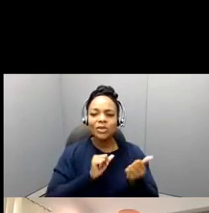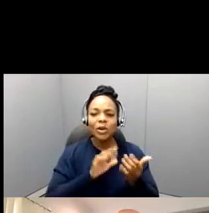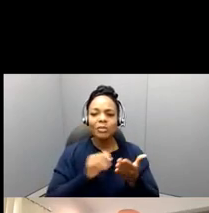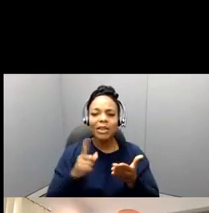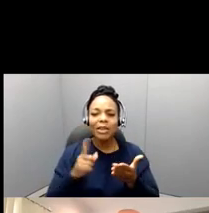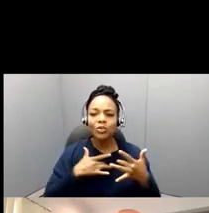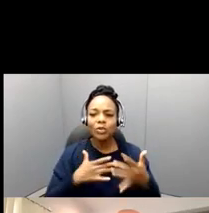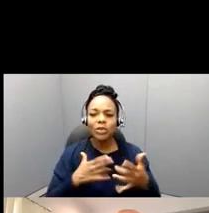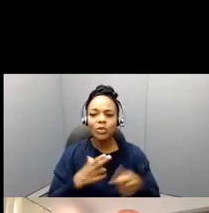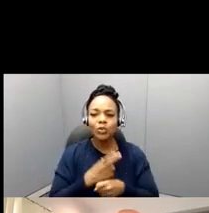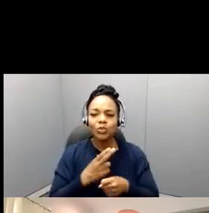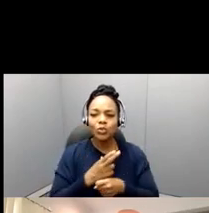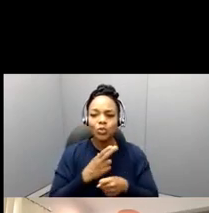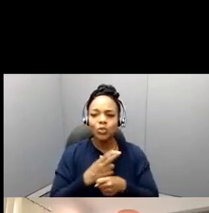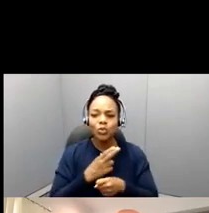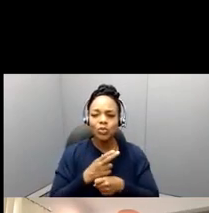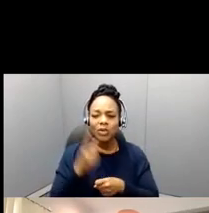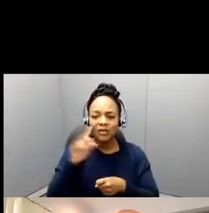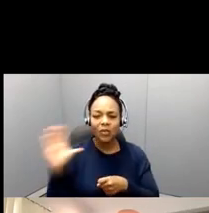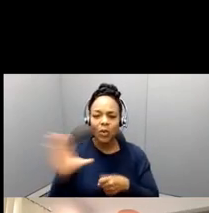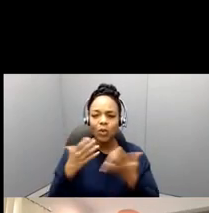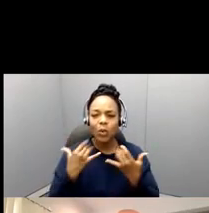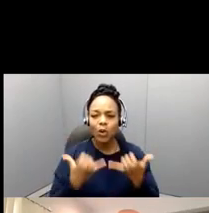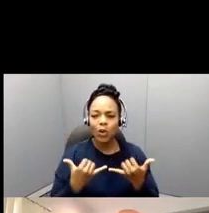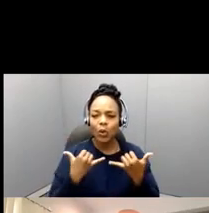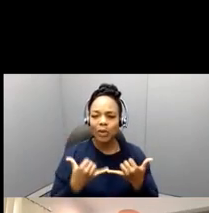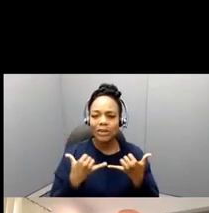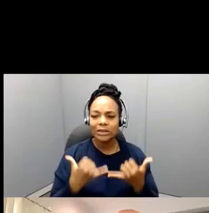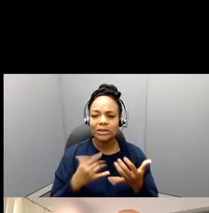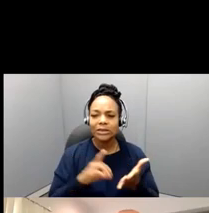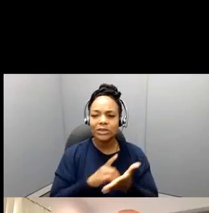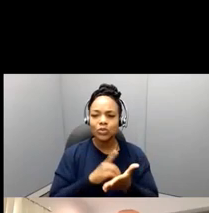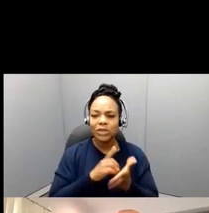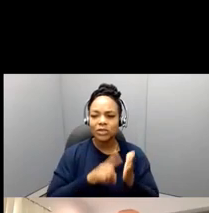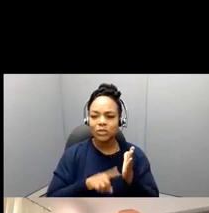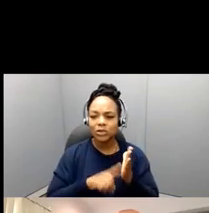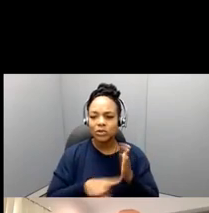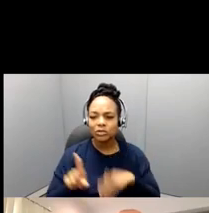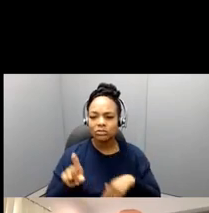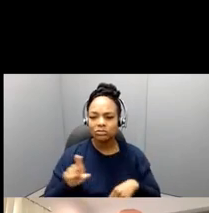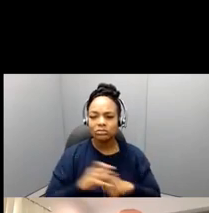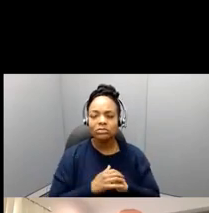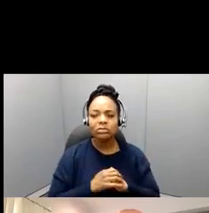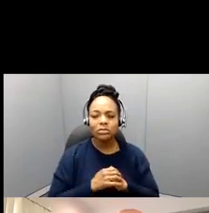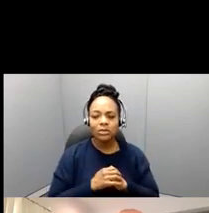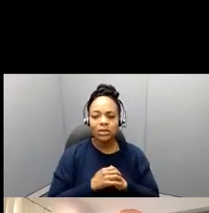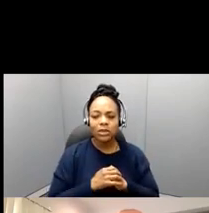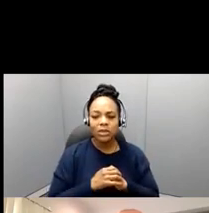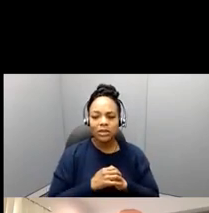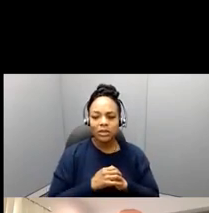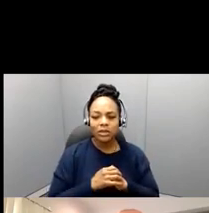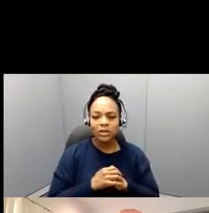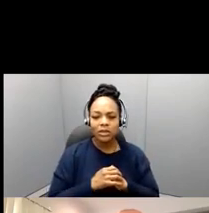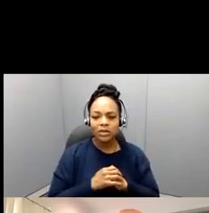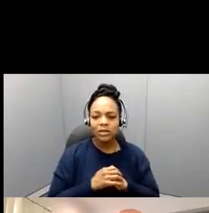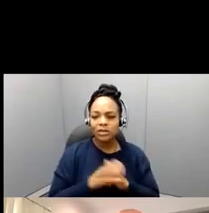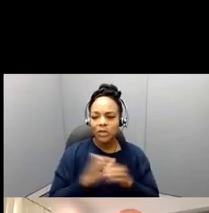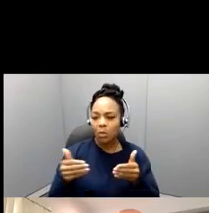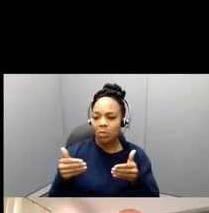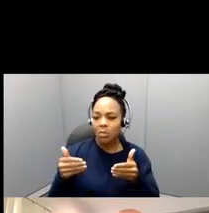research for your dissertation. So I'm going to ask the dude, it's going to put up our second poll question.